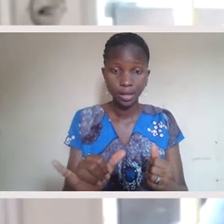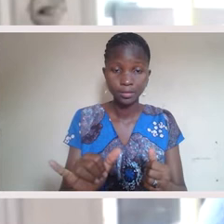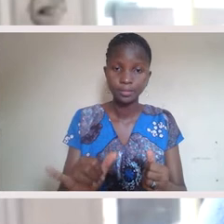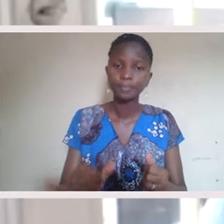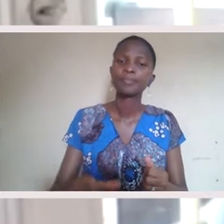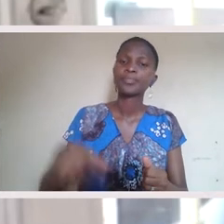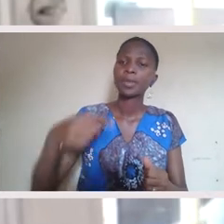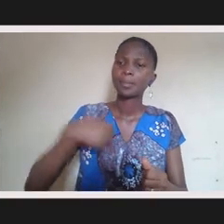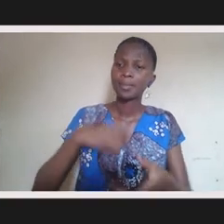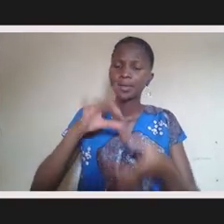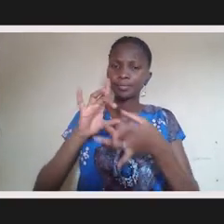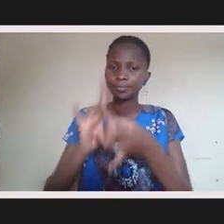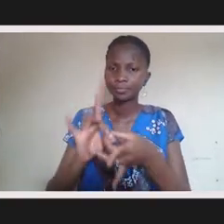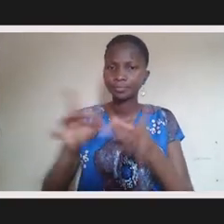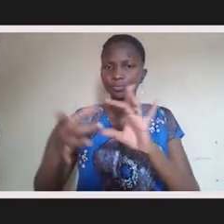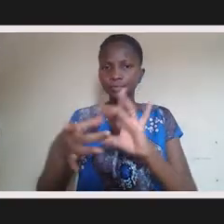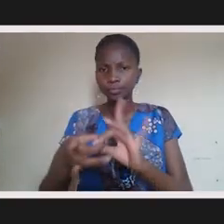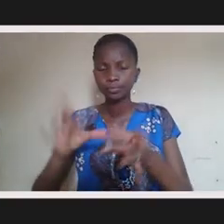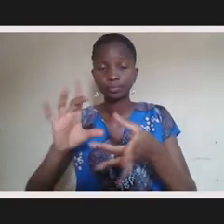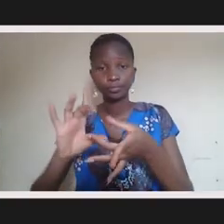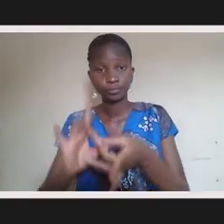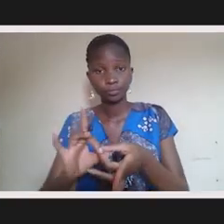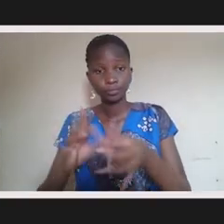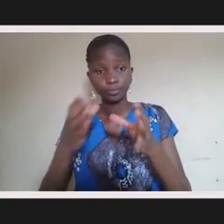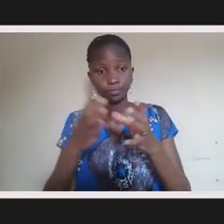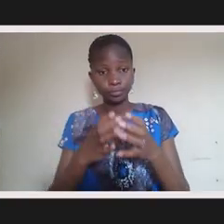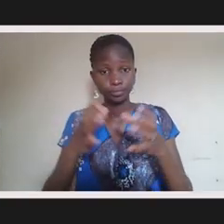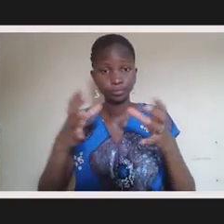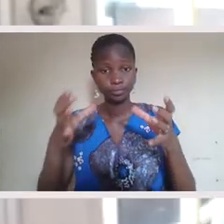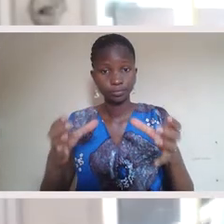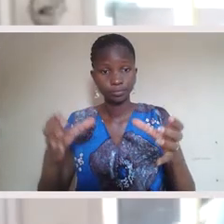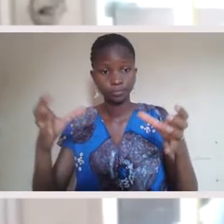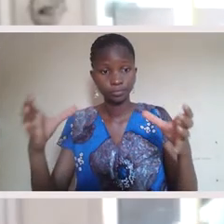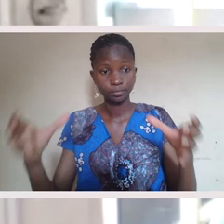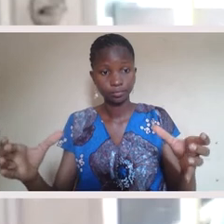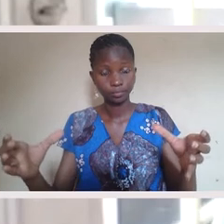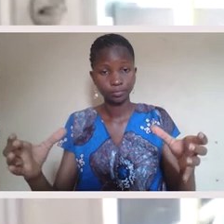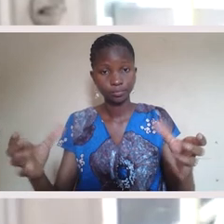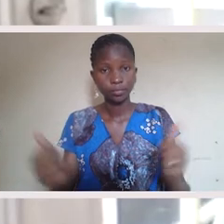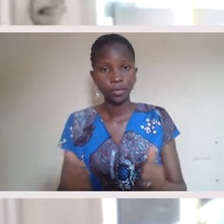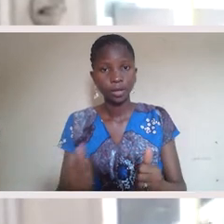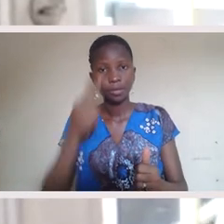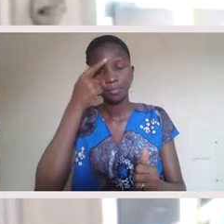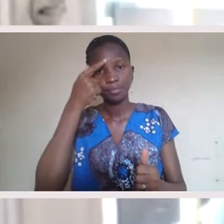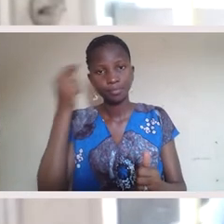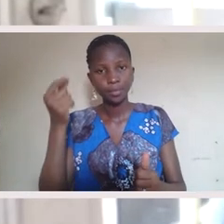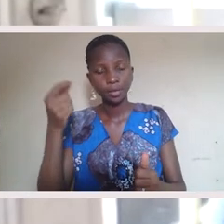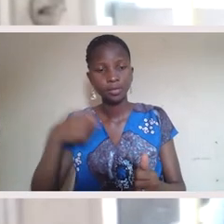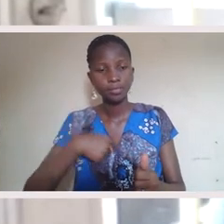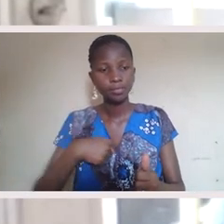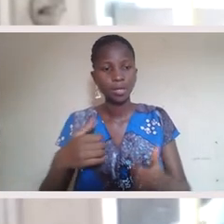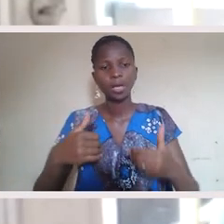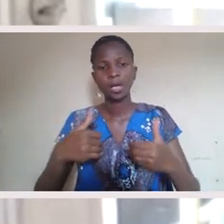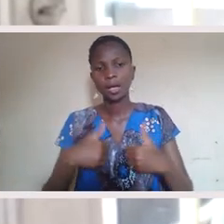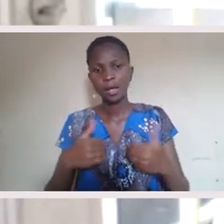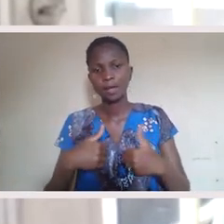expanded. Well, also, as we're naming here, naming the very real privilege of being